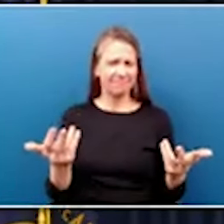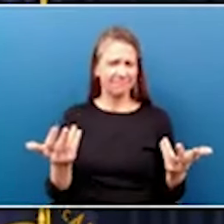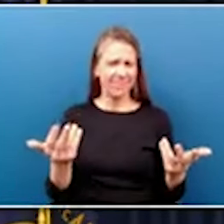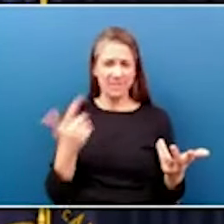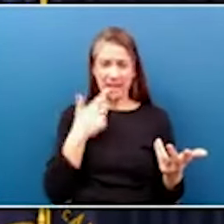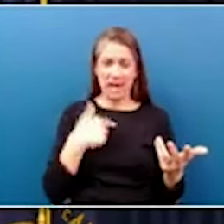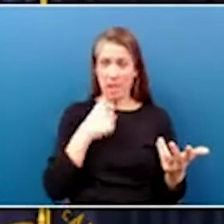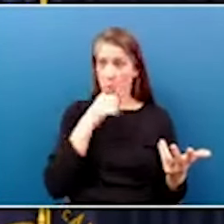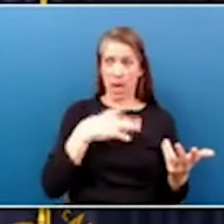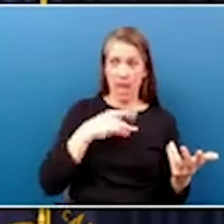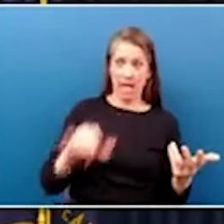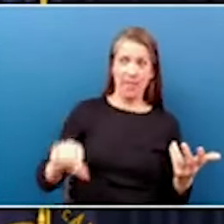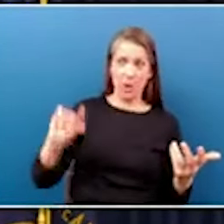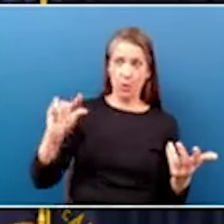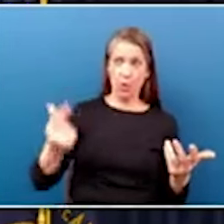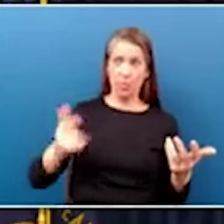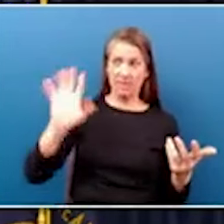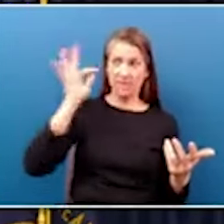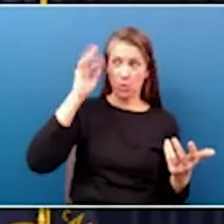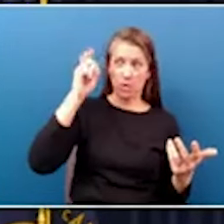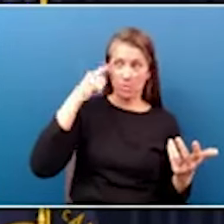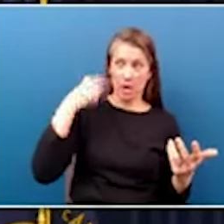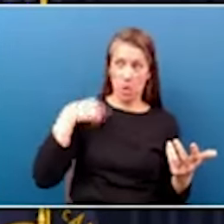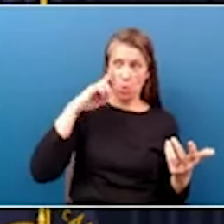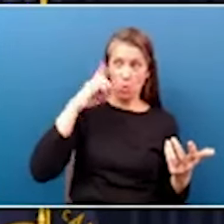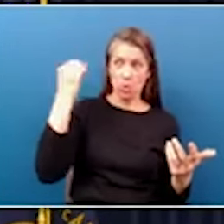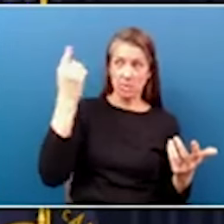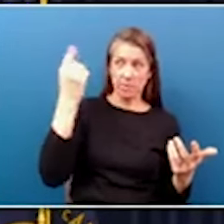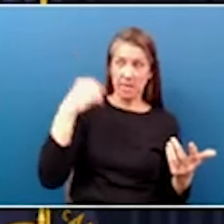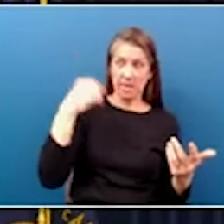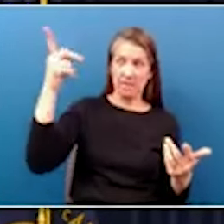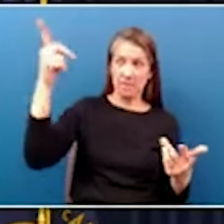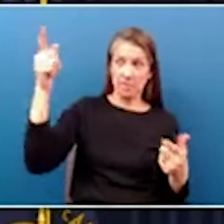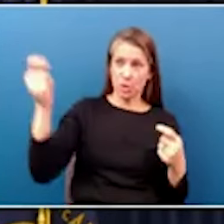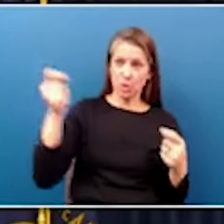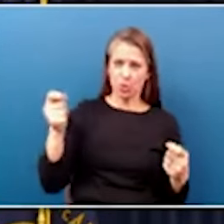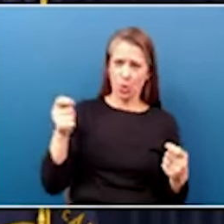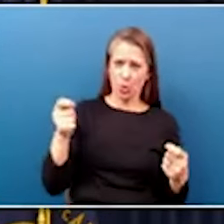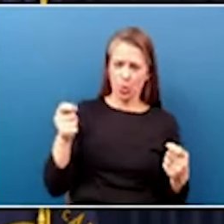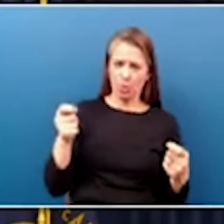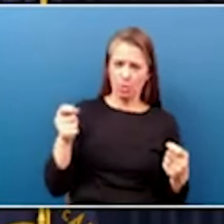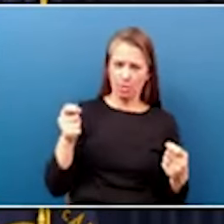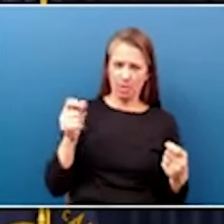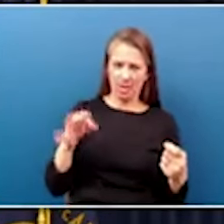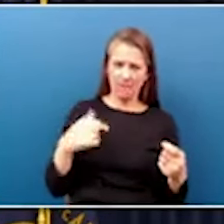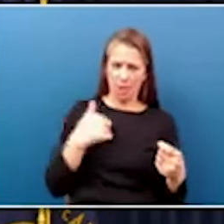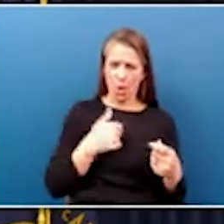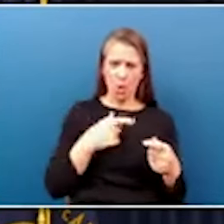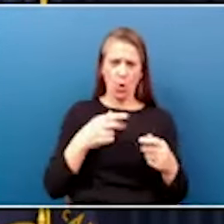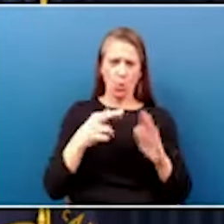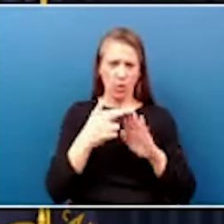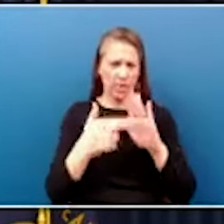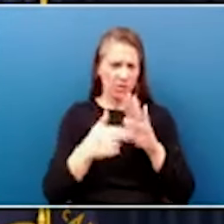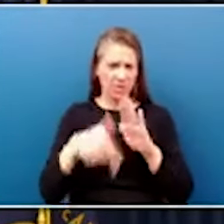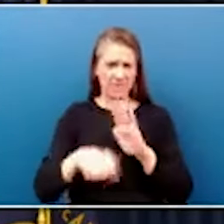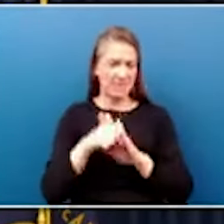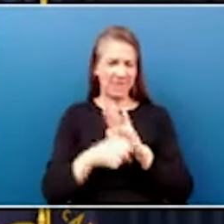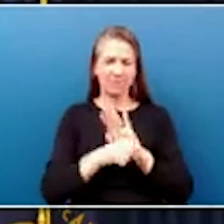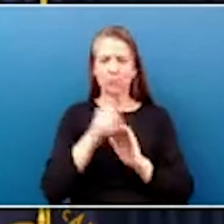bad group in the federal government. So I'm going to do something that gives them control of our regulations in the state. It's silly.